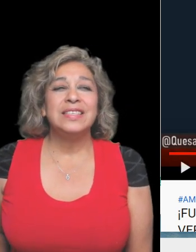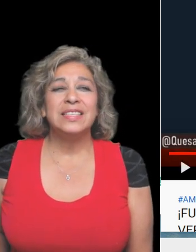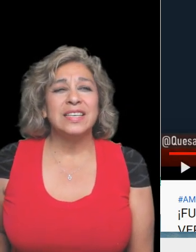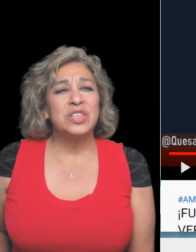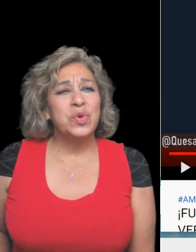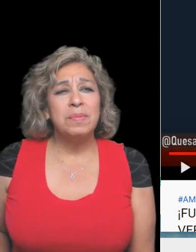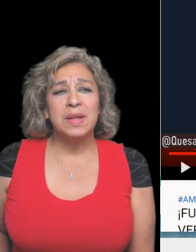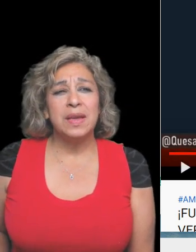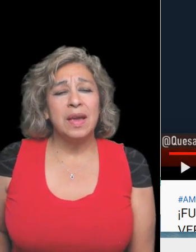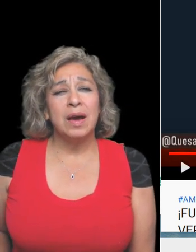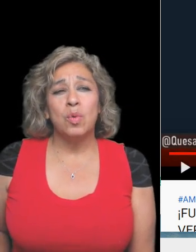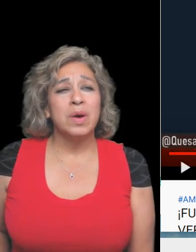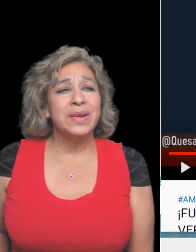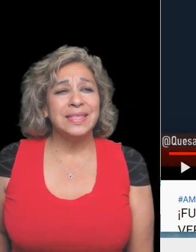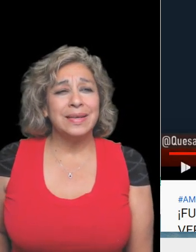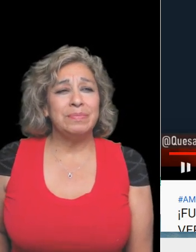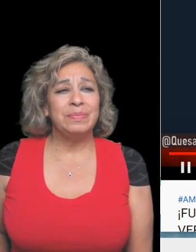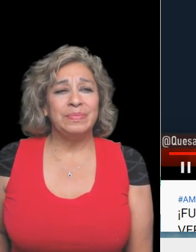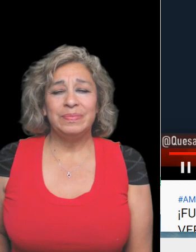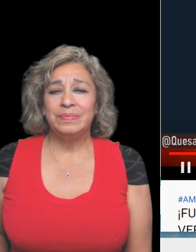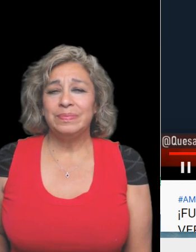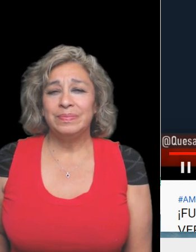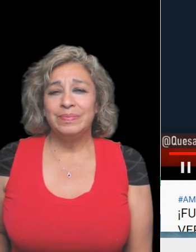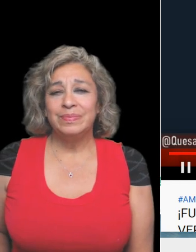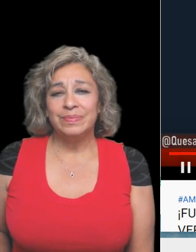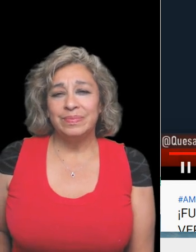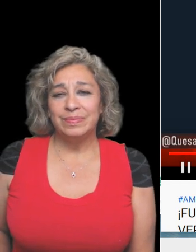And this is extremely worrisome.